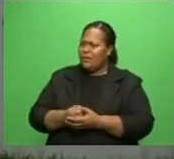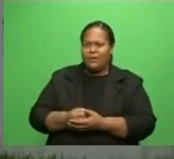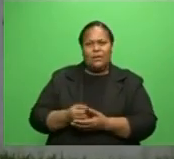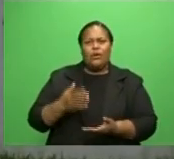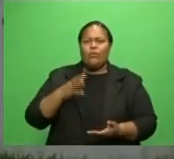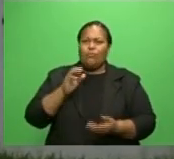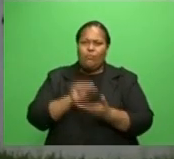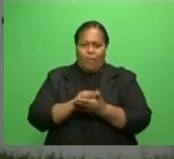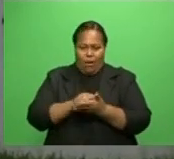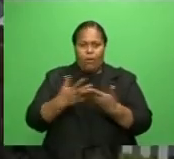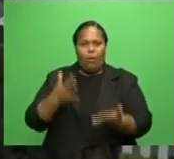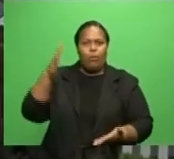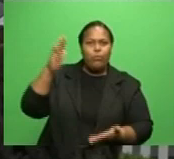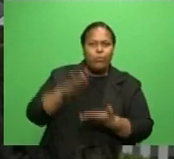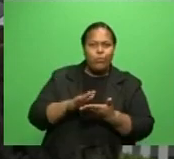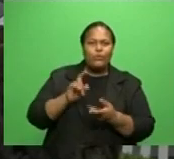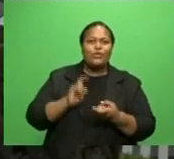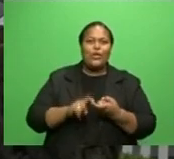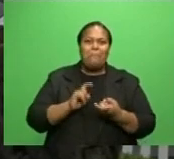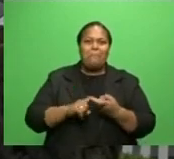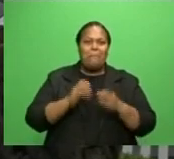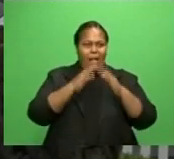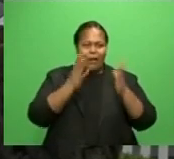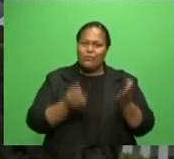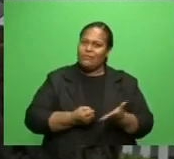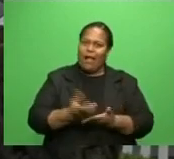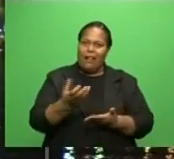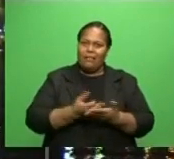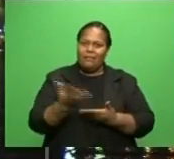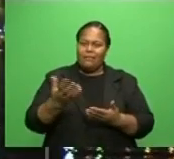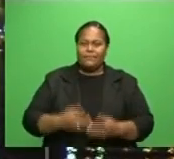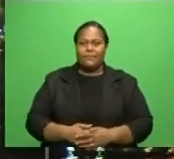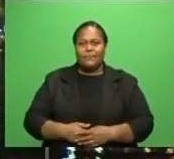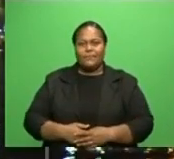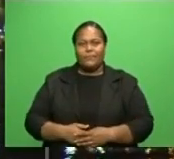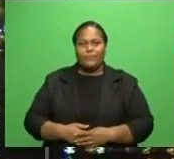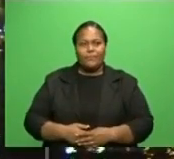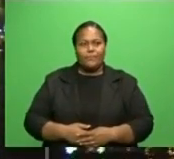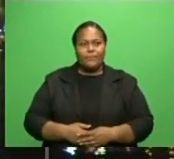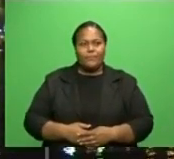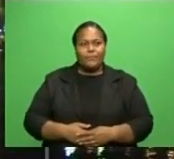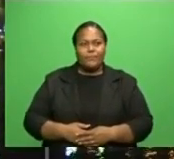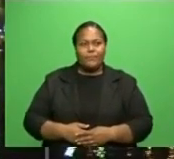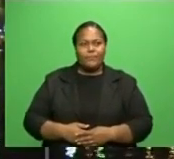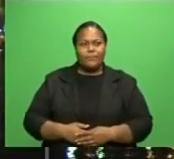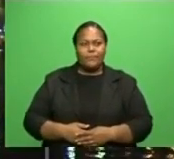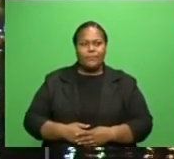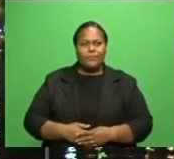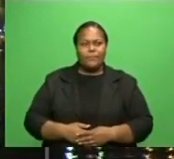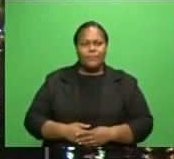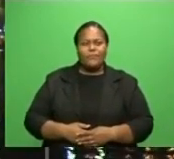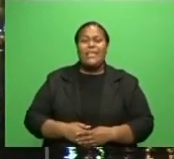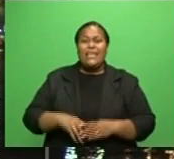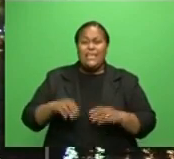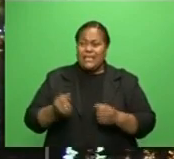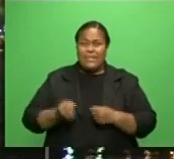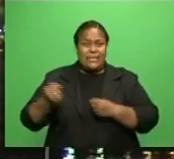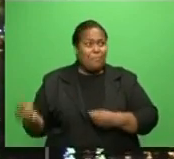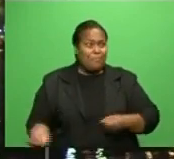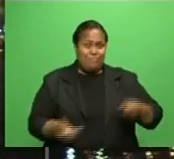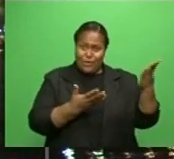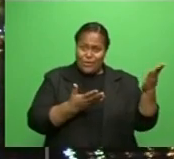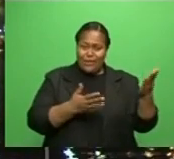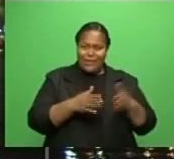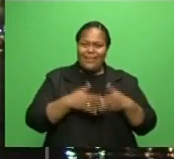reducing the prices. Kritika Kumar, FBC News. Five chiefs of missions took up the challenge last night and